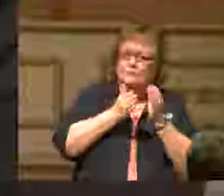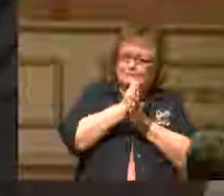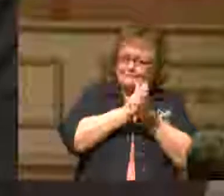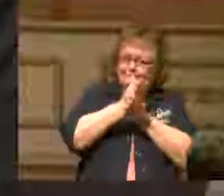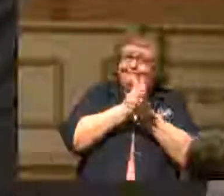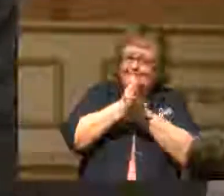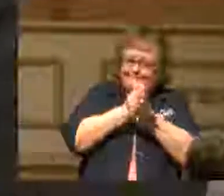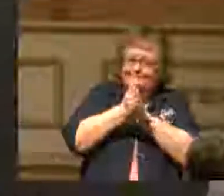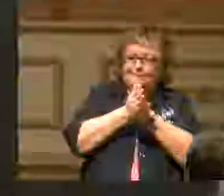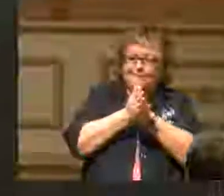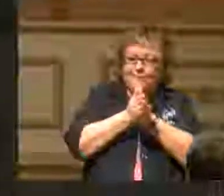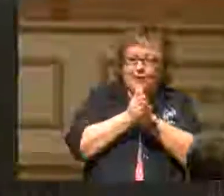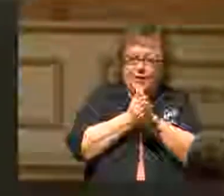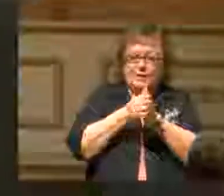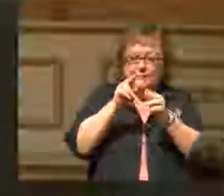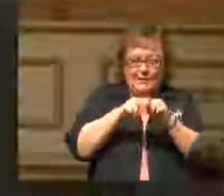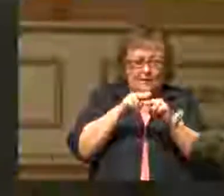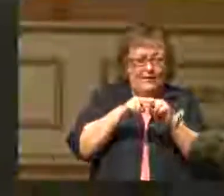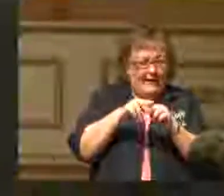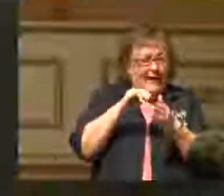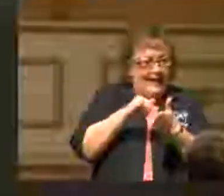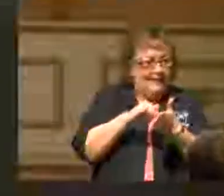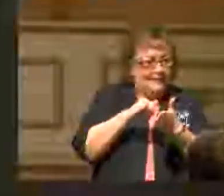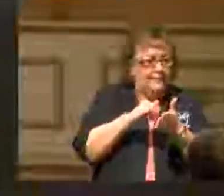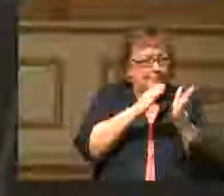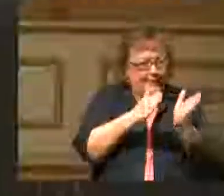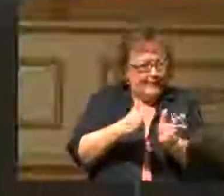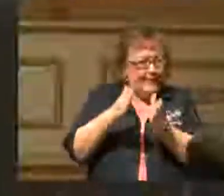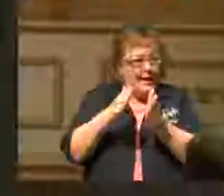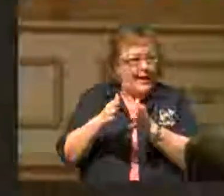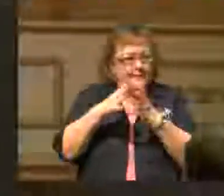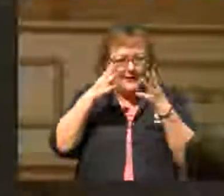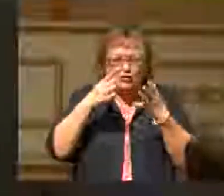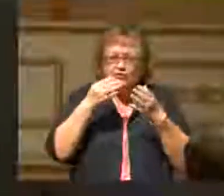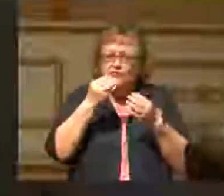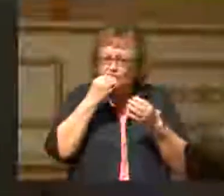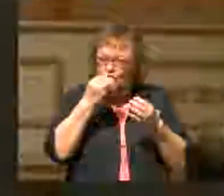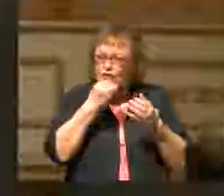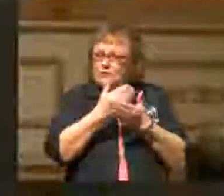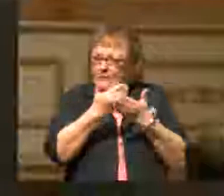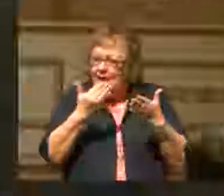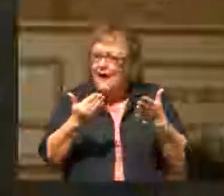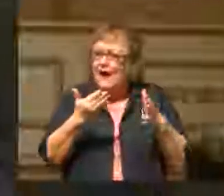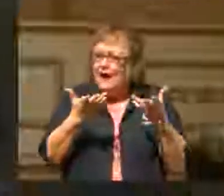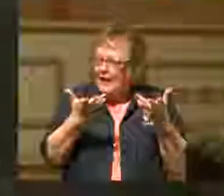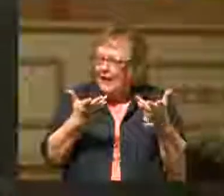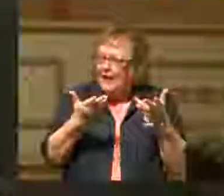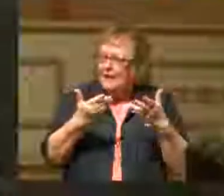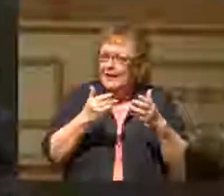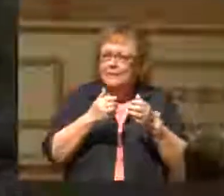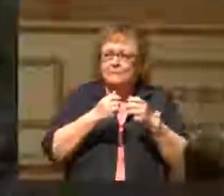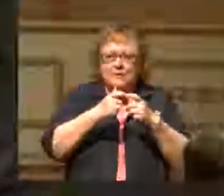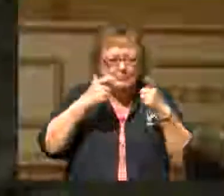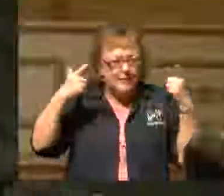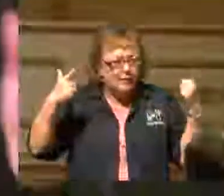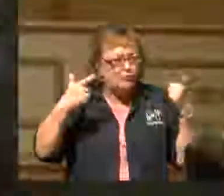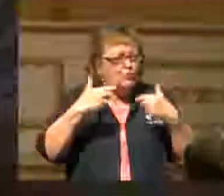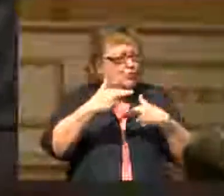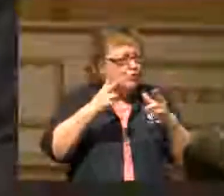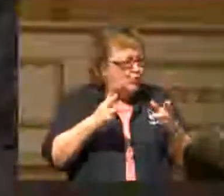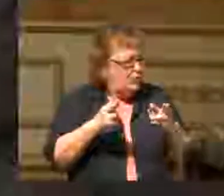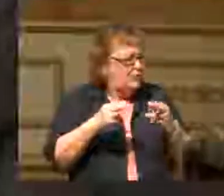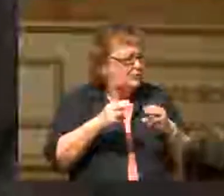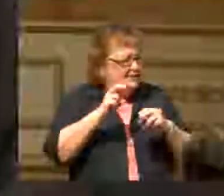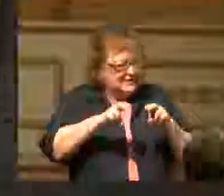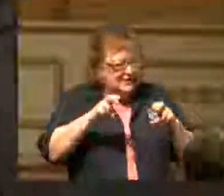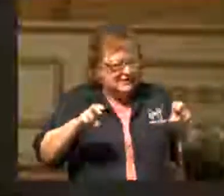it. Based on that, then they plan how much food to have and how big of a room to reserve and all